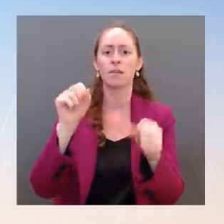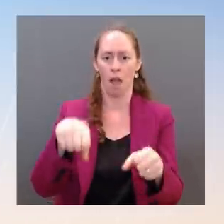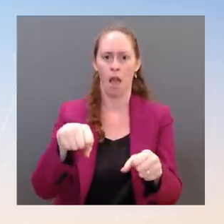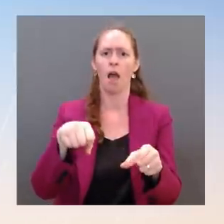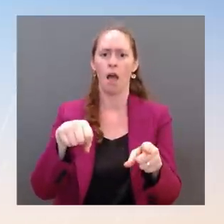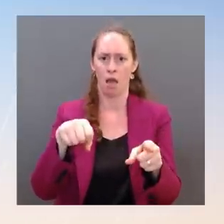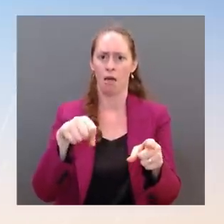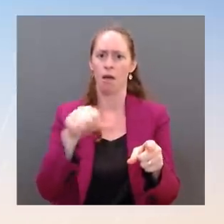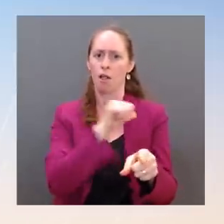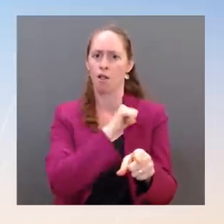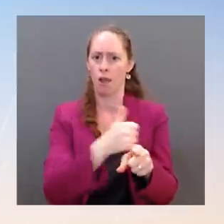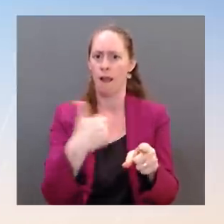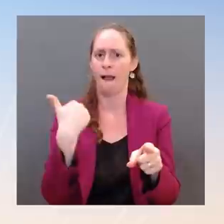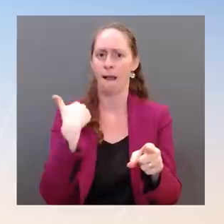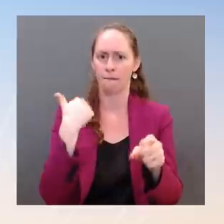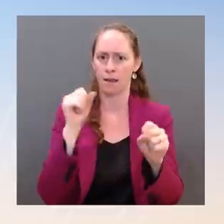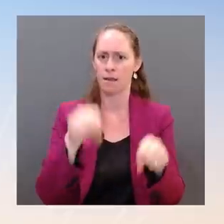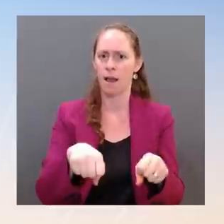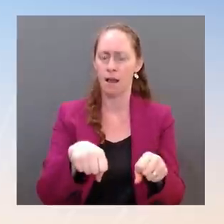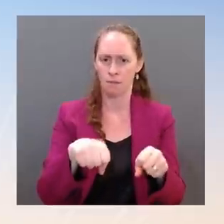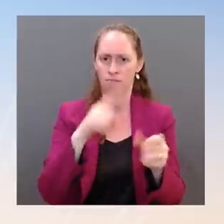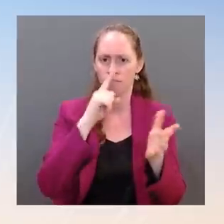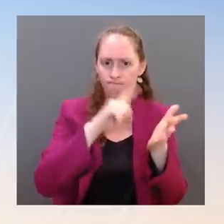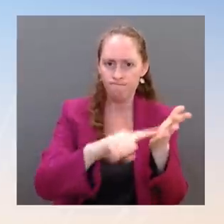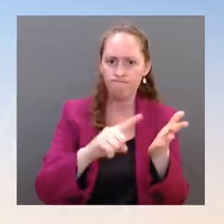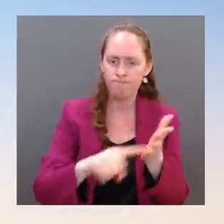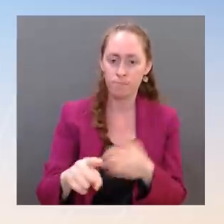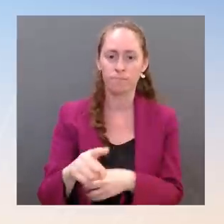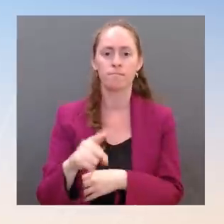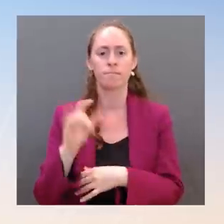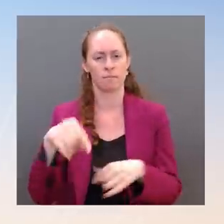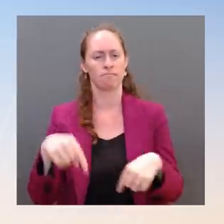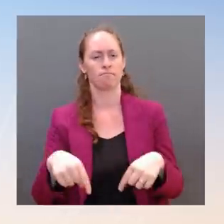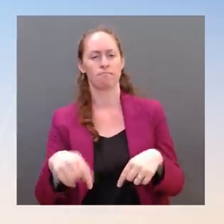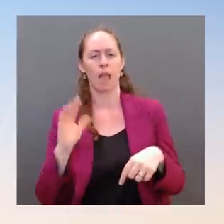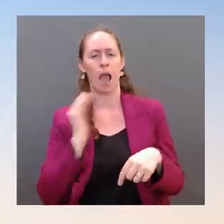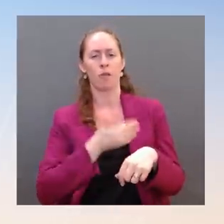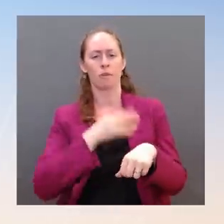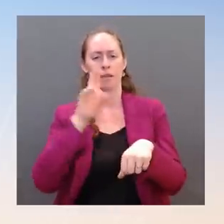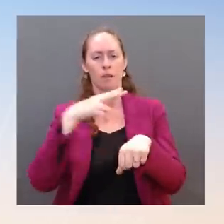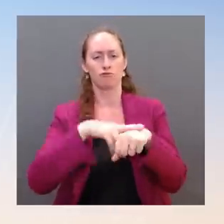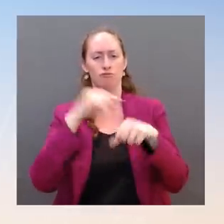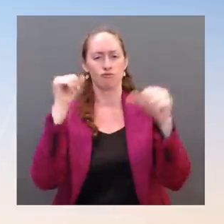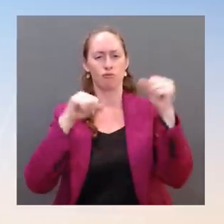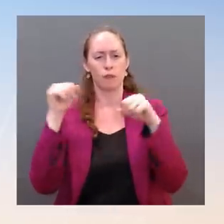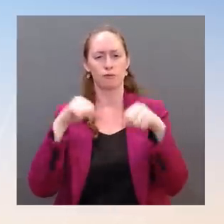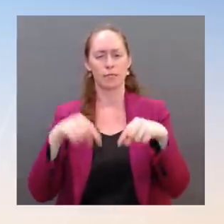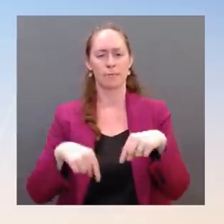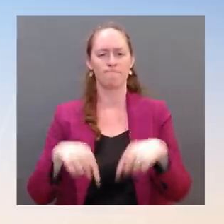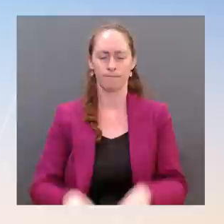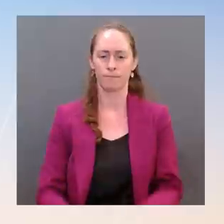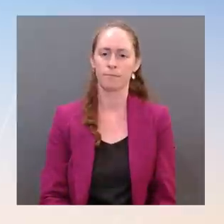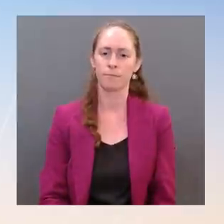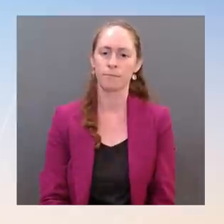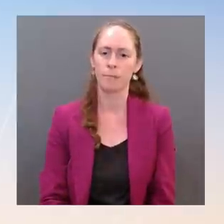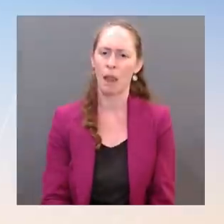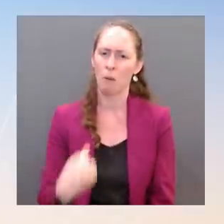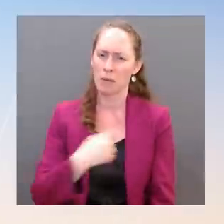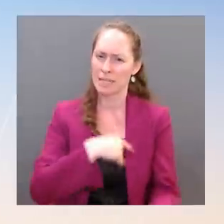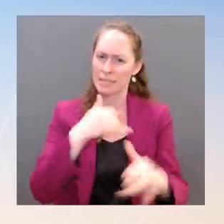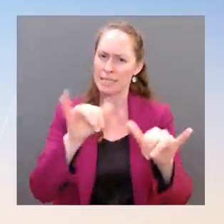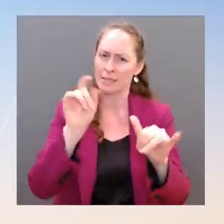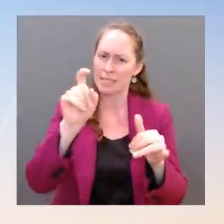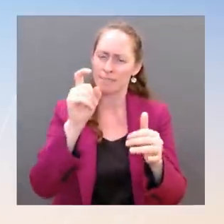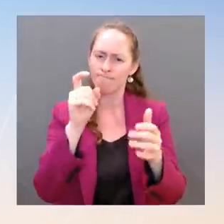domestic terrorism. We we increased our support for federal, state and local law enforcement as they address domestic terrorism